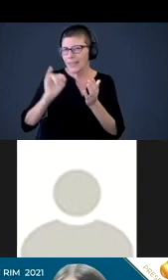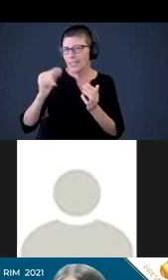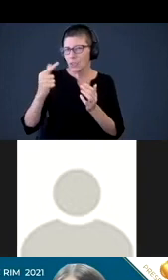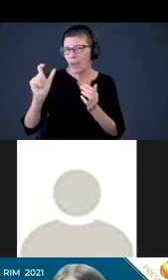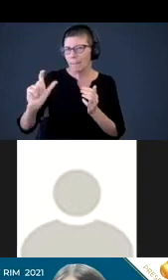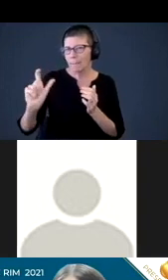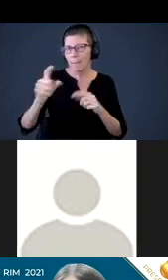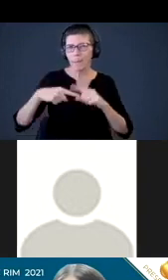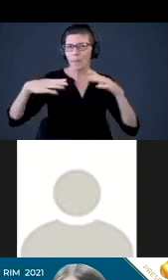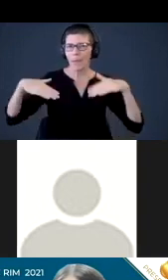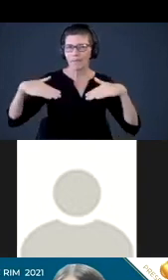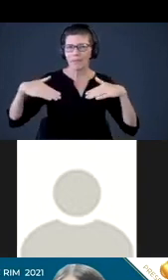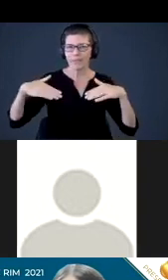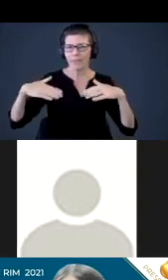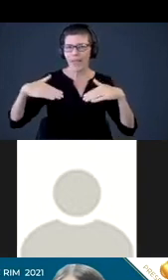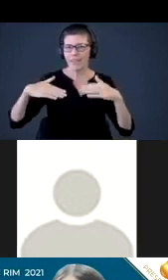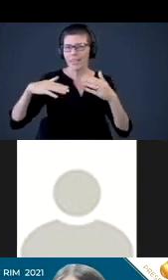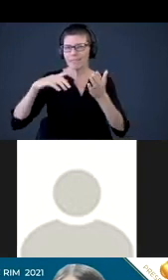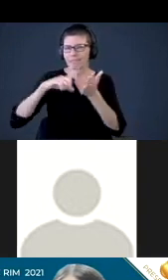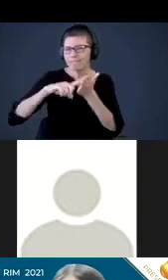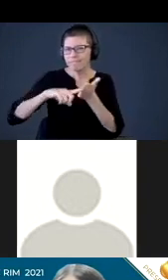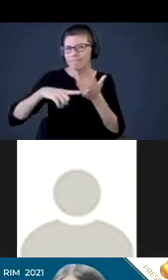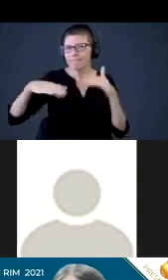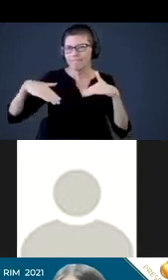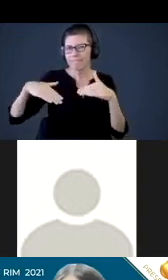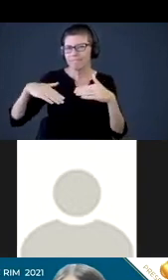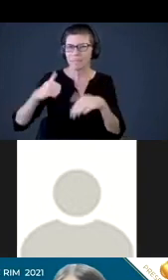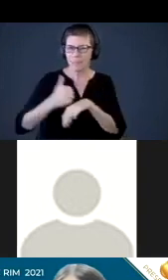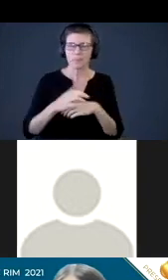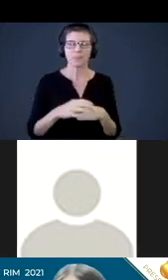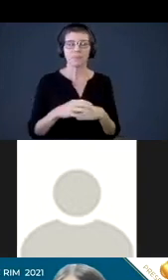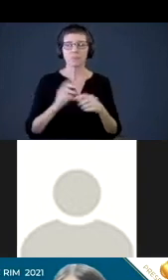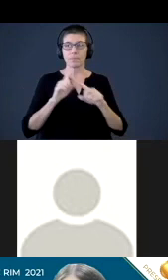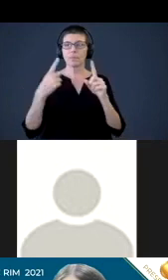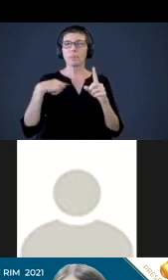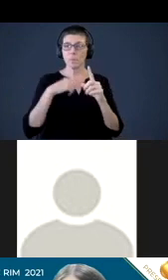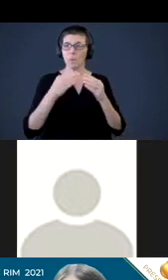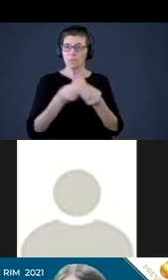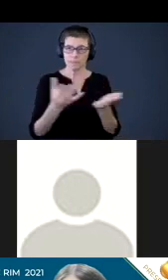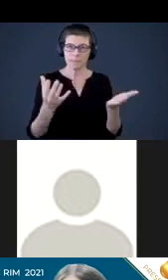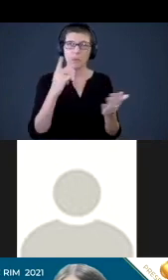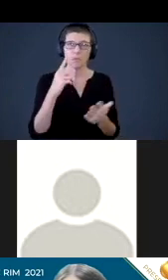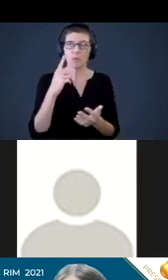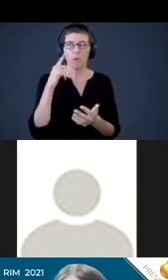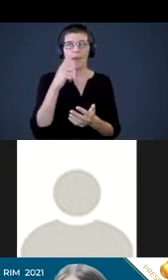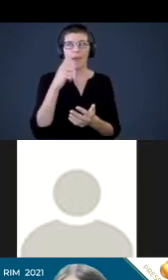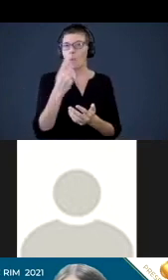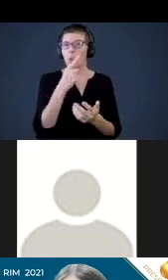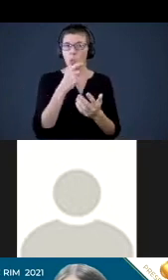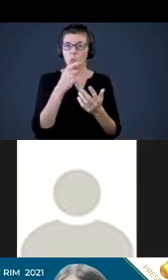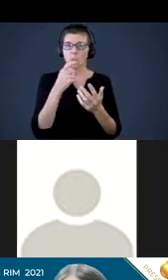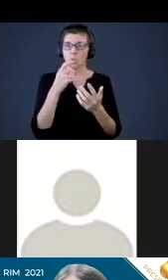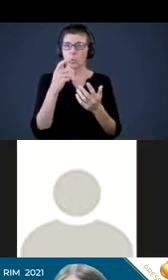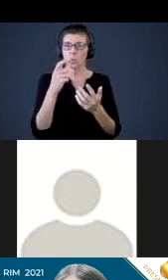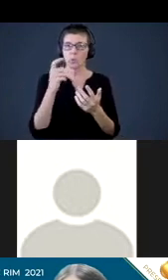haven't explored that just yet. But we do send them out to anybody that subscribes to